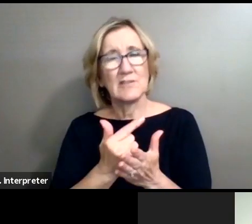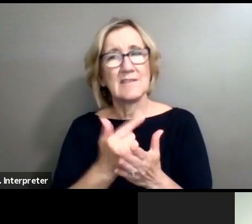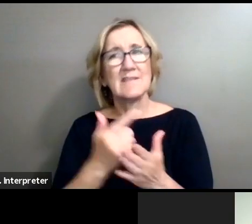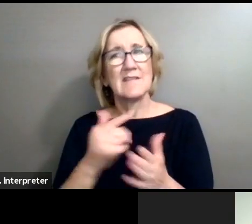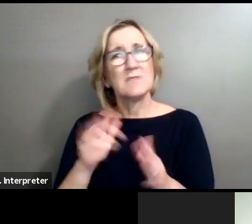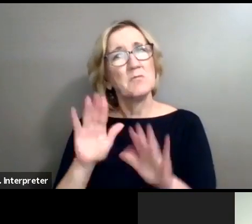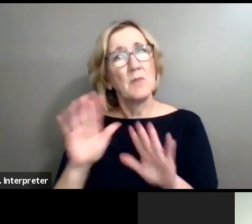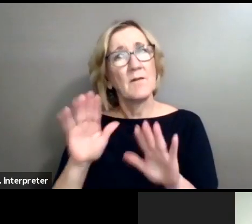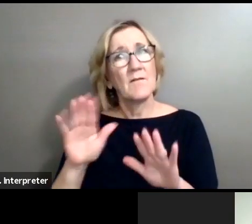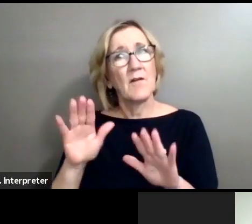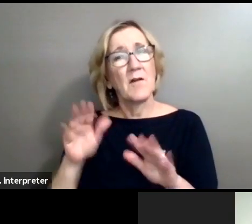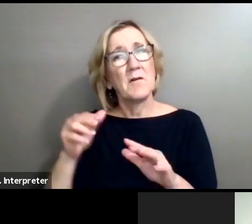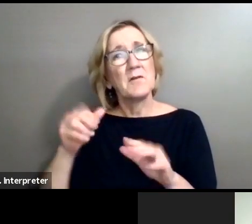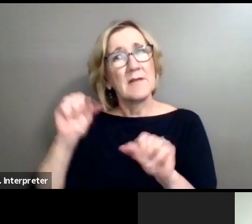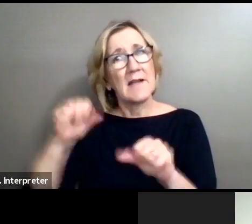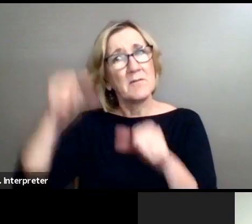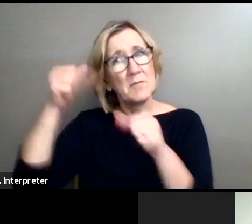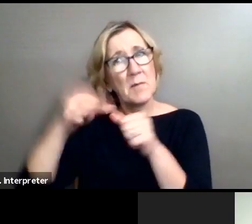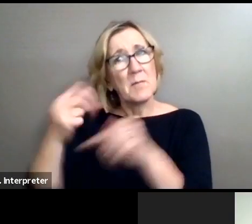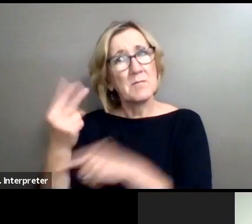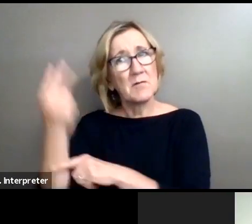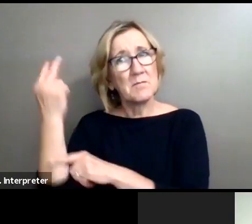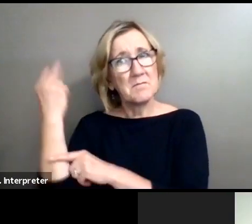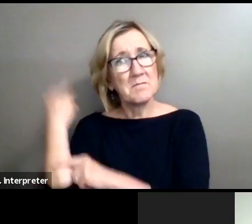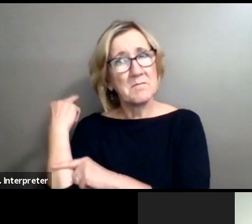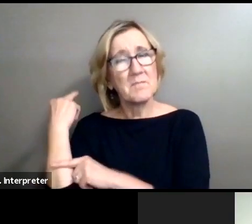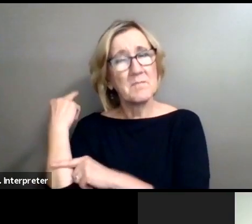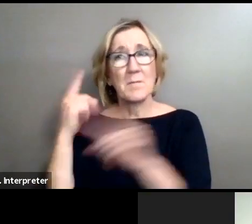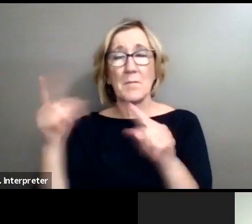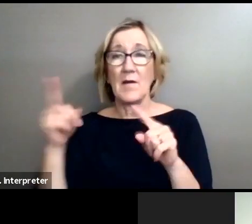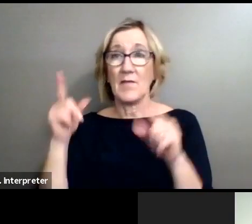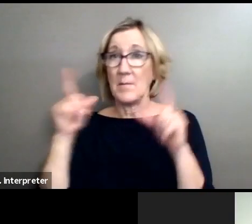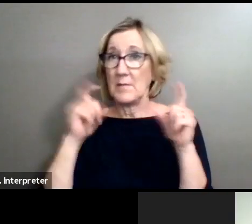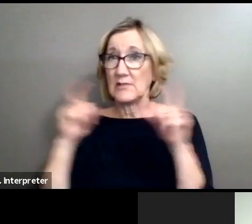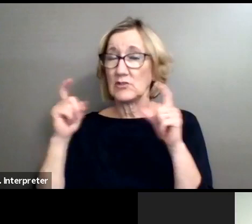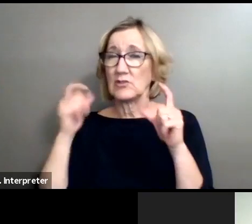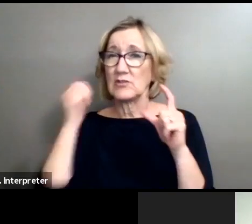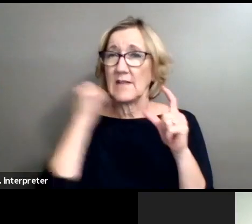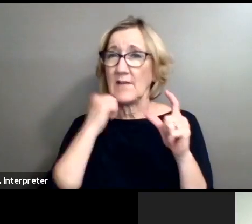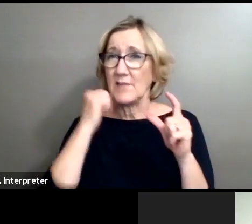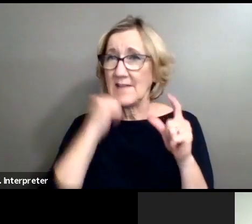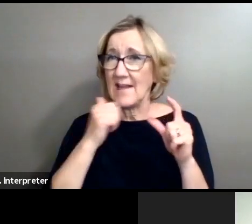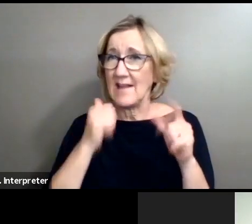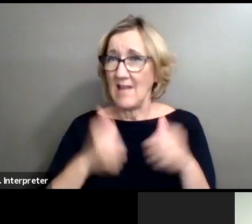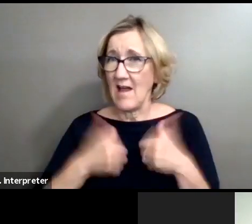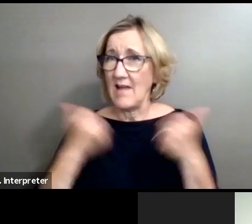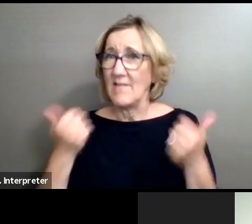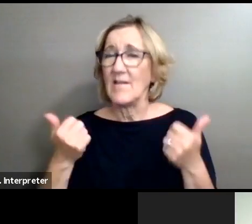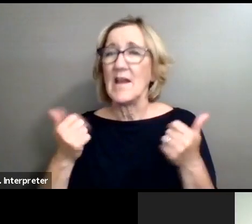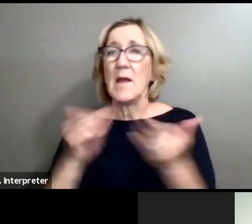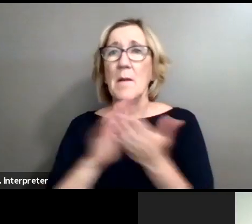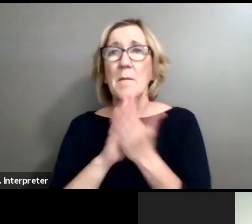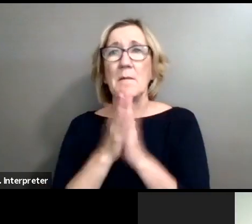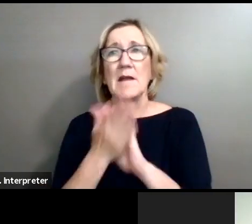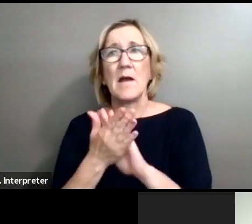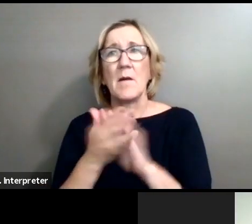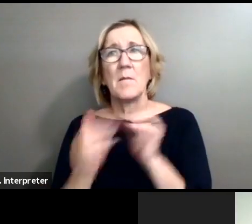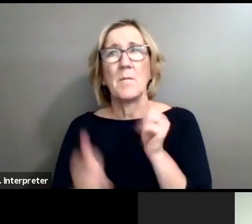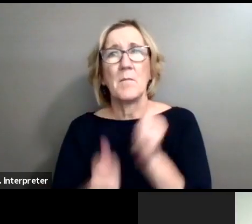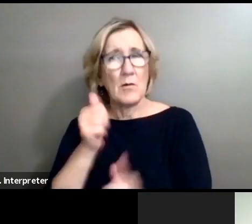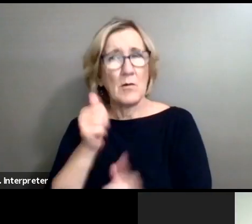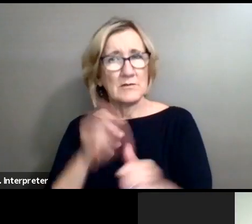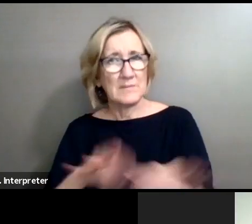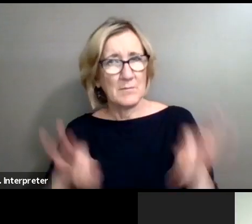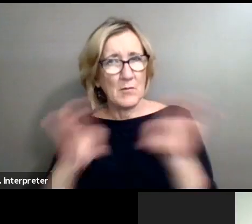that memory. But a lot of the times, the pictures that we take just in our normal day-to-day life, those become some of our most important pictures